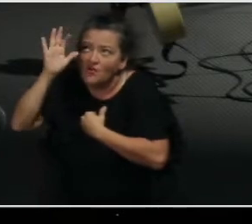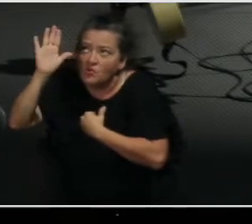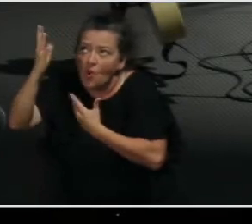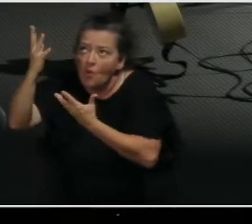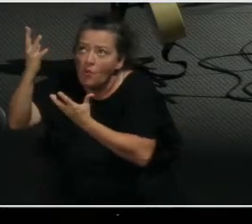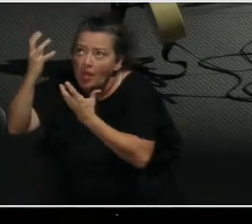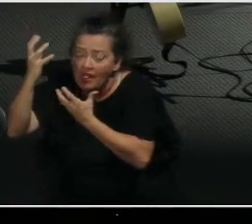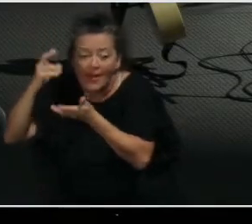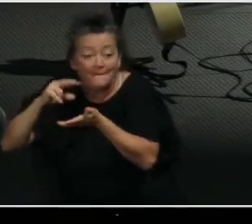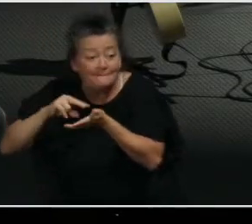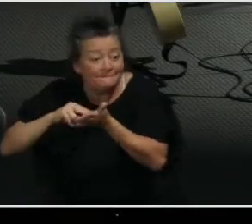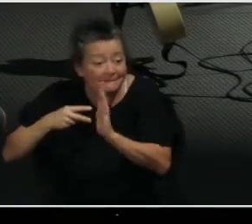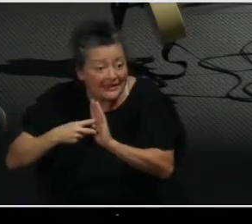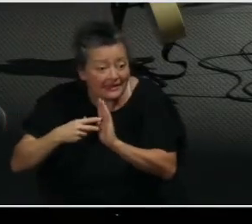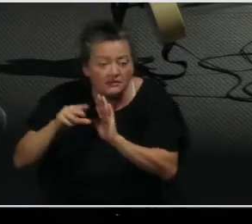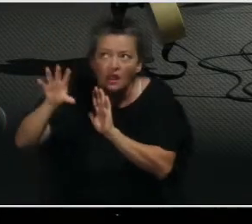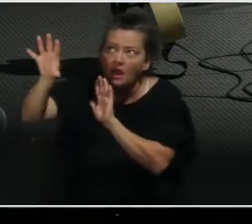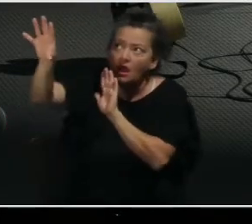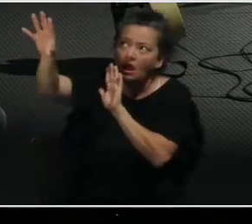the likeness of Jesus.